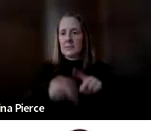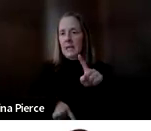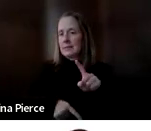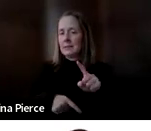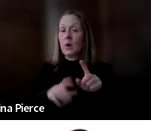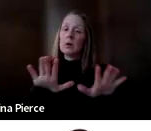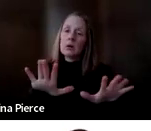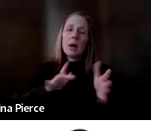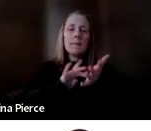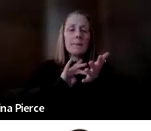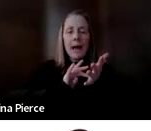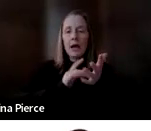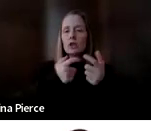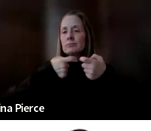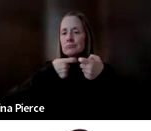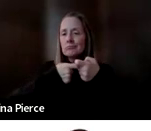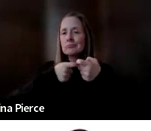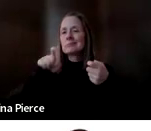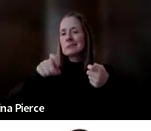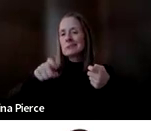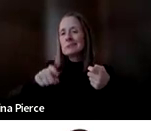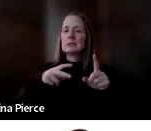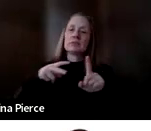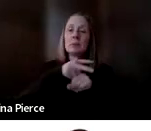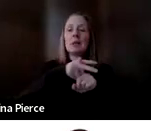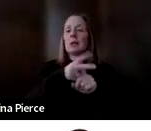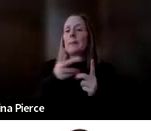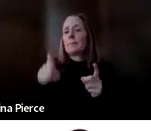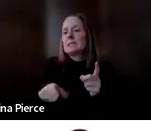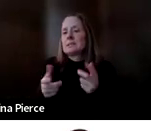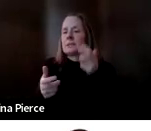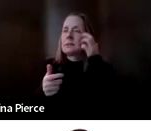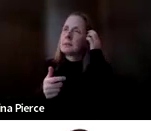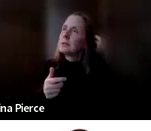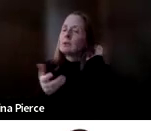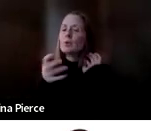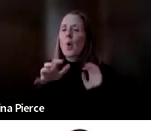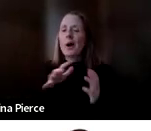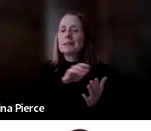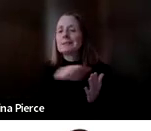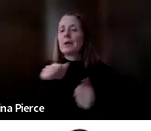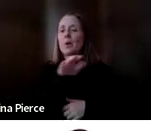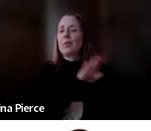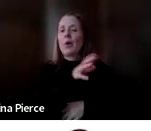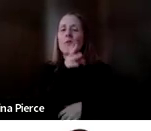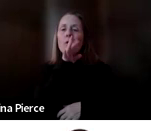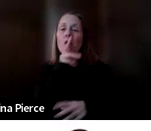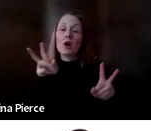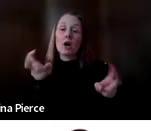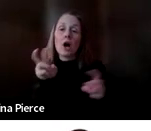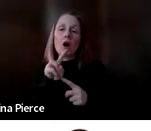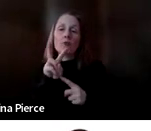batteries needing charging or screens breaking that are out of our control but we don't ever want to take away someone's AAC system because they're